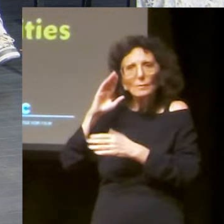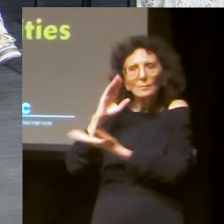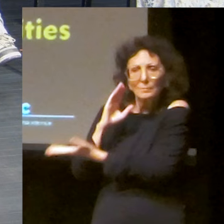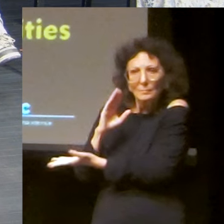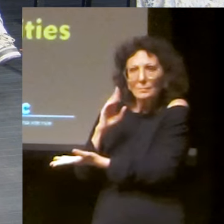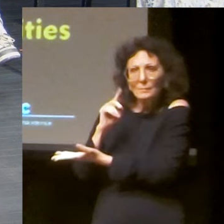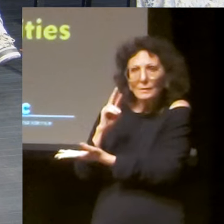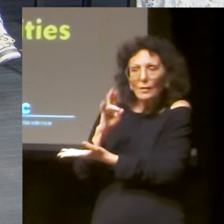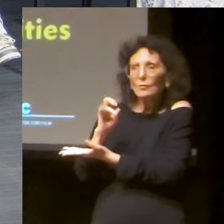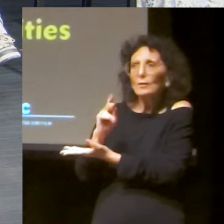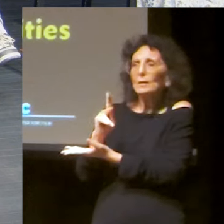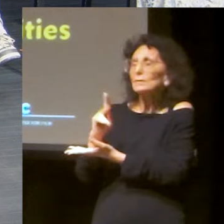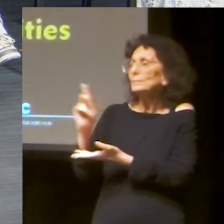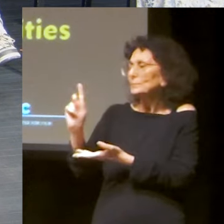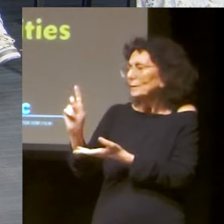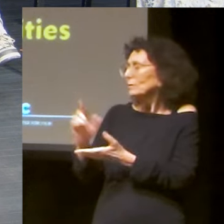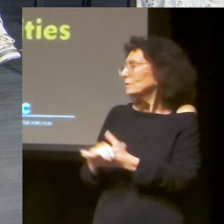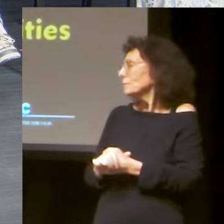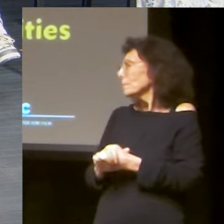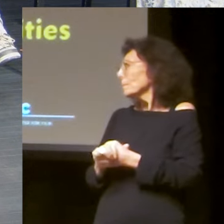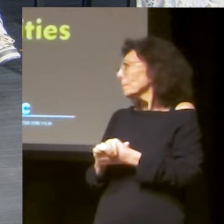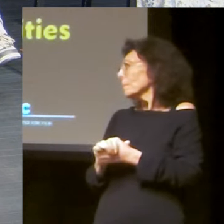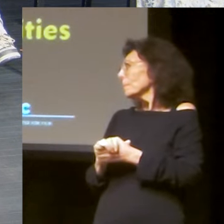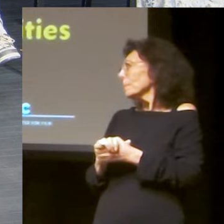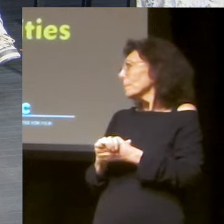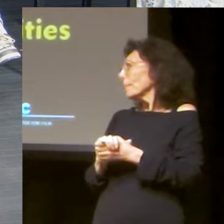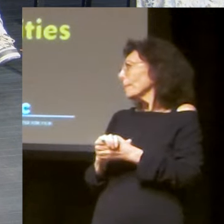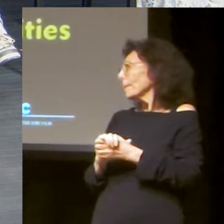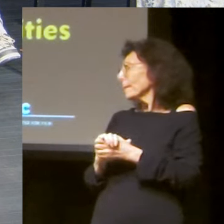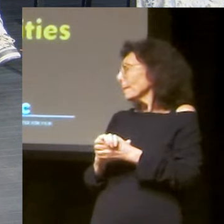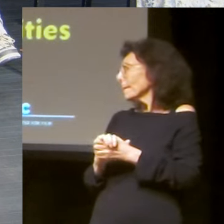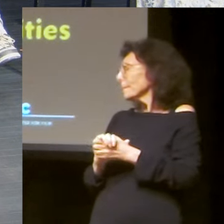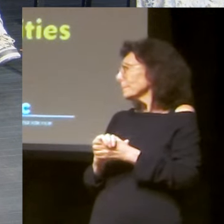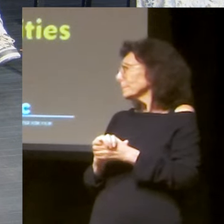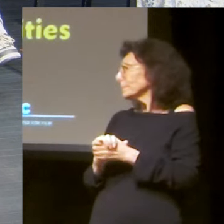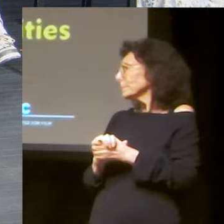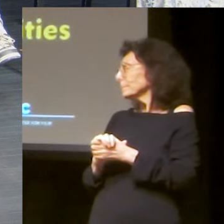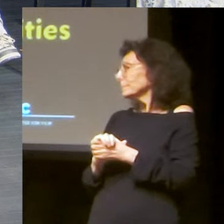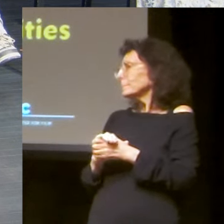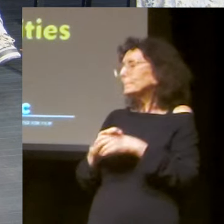it is to be his family, uh, doing the best for him, you know? Um,